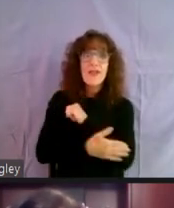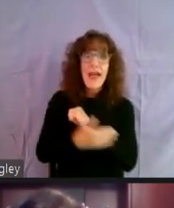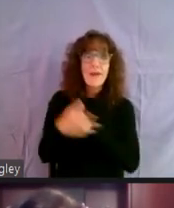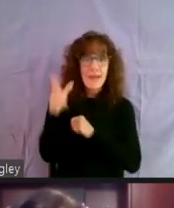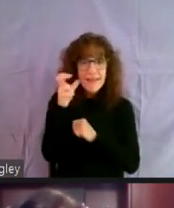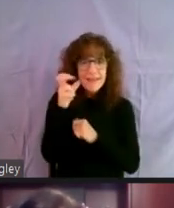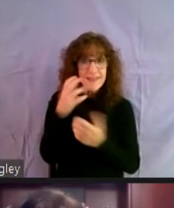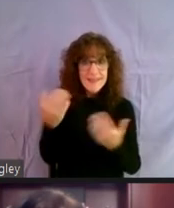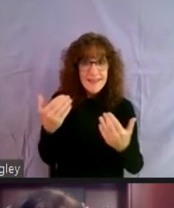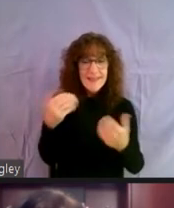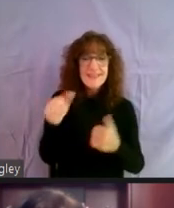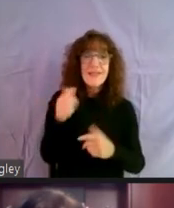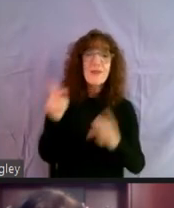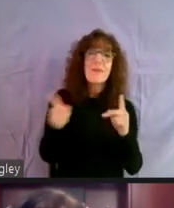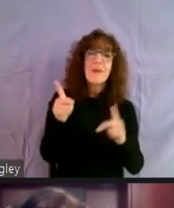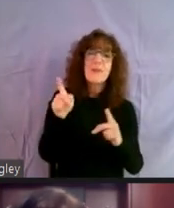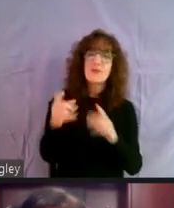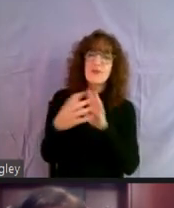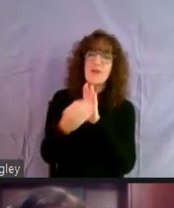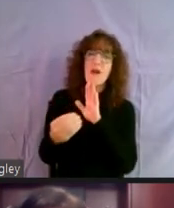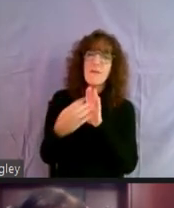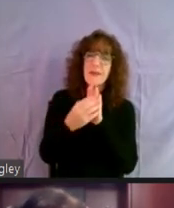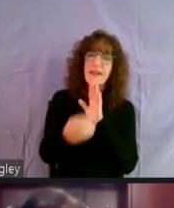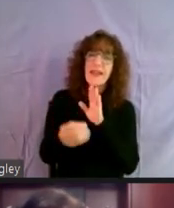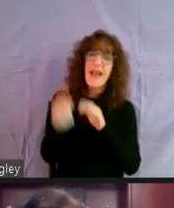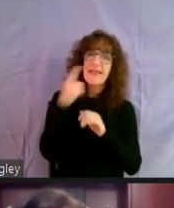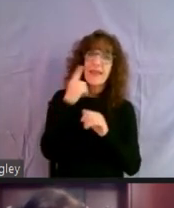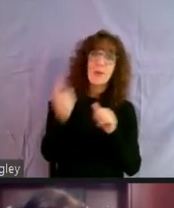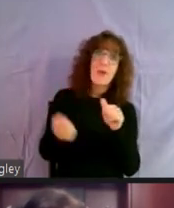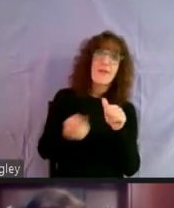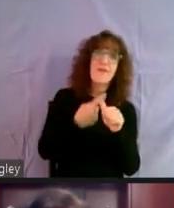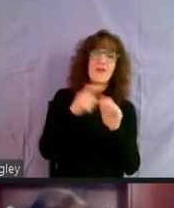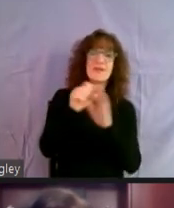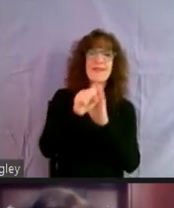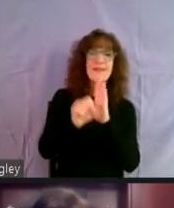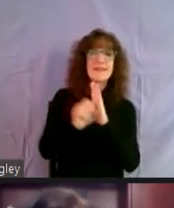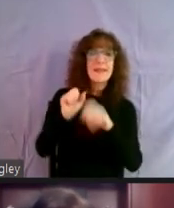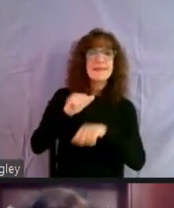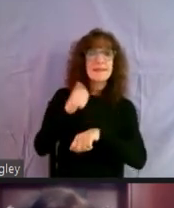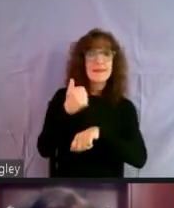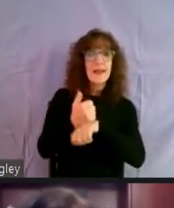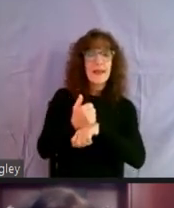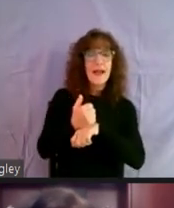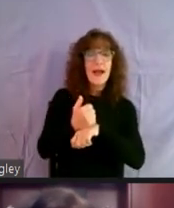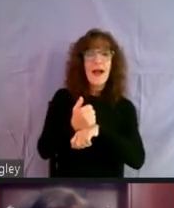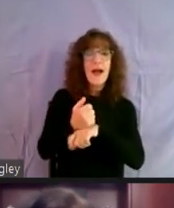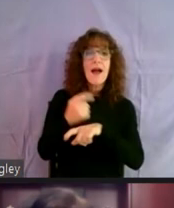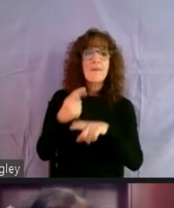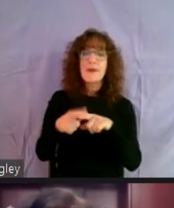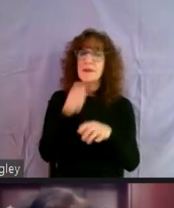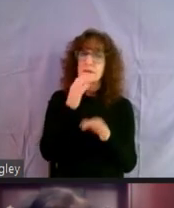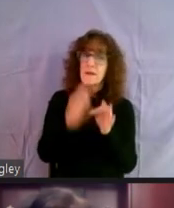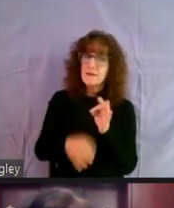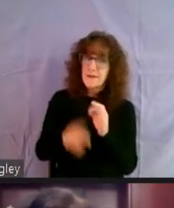in because others do need to do this. Um, I think we might be the first in the state setting this up, but it's not, it's not simple.